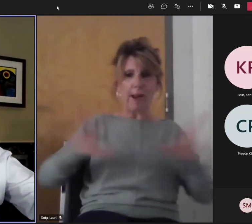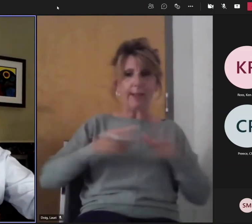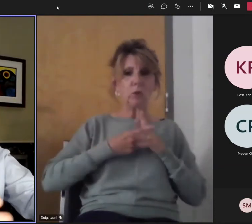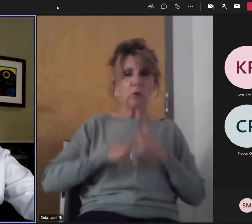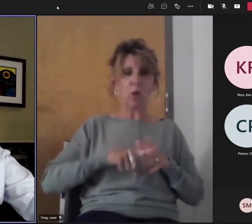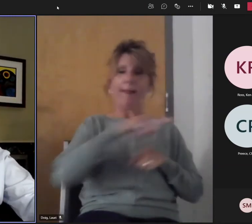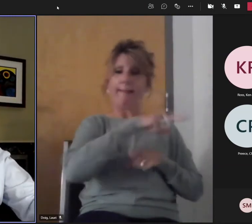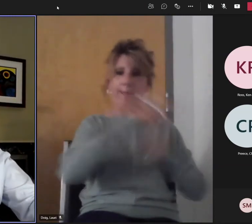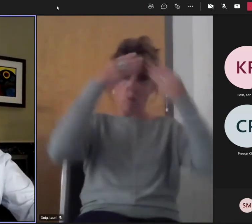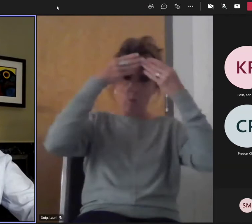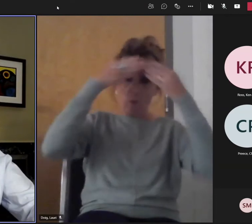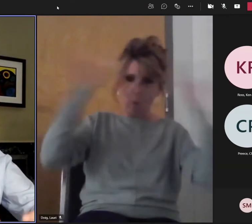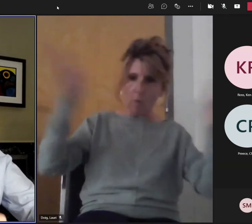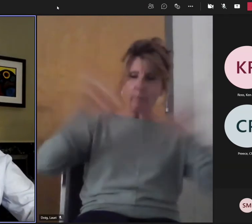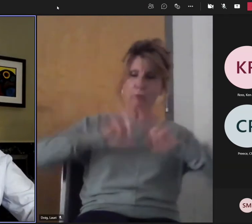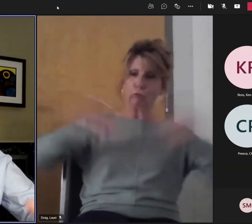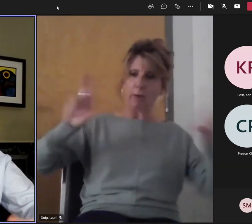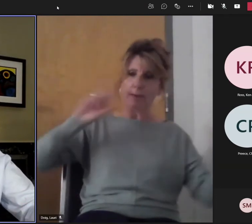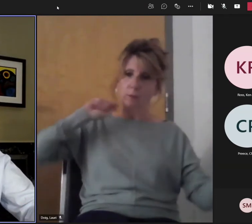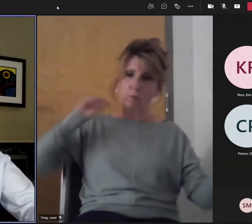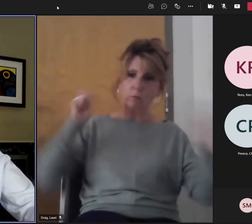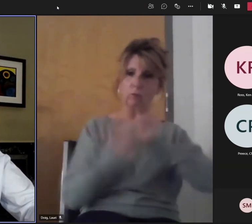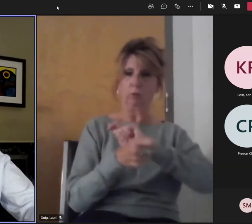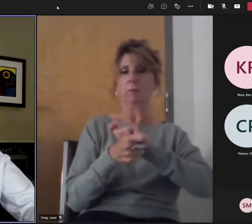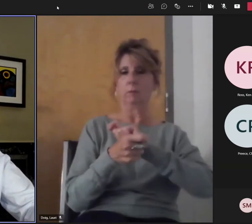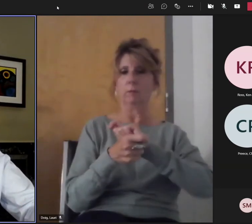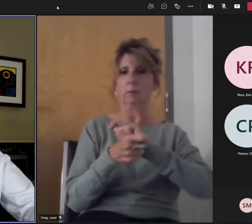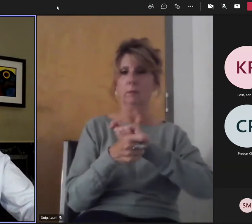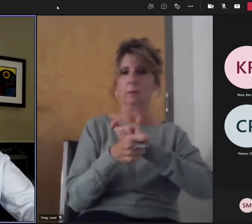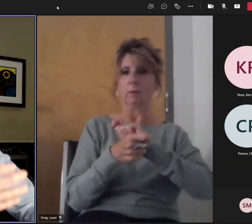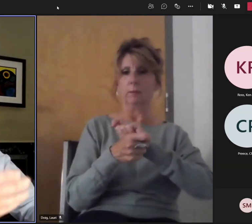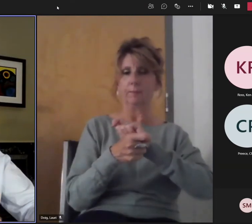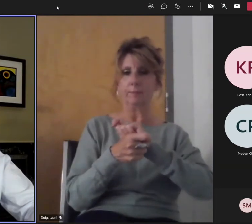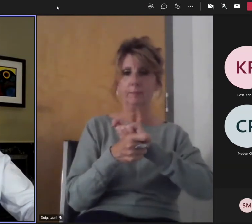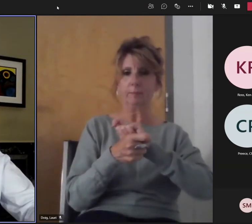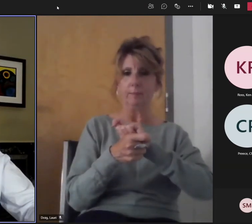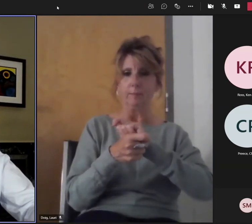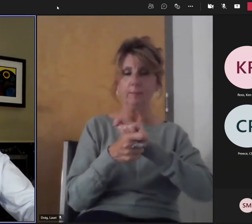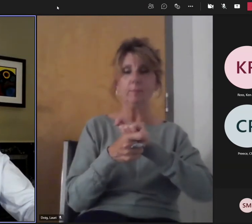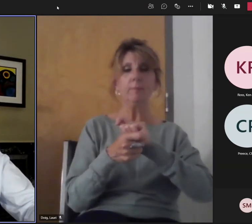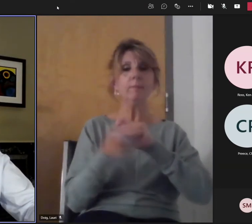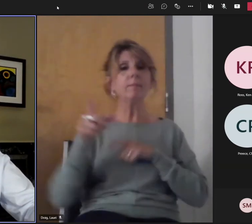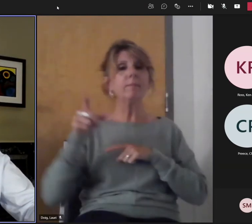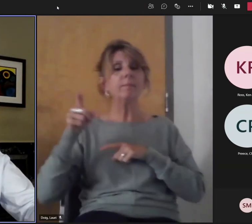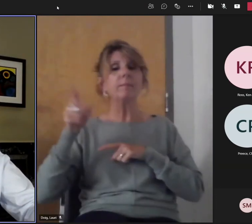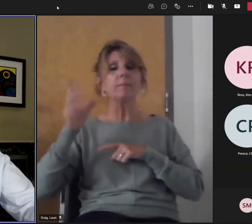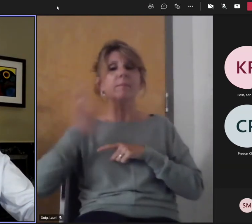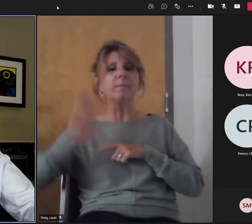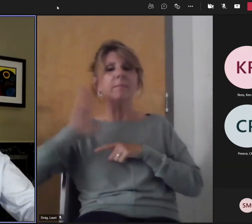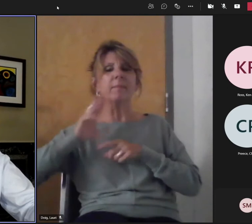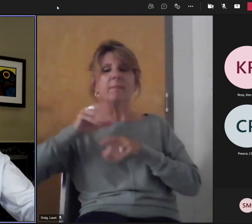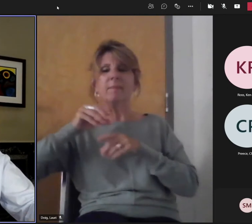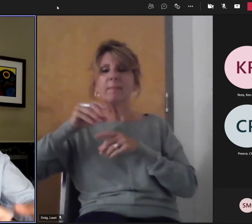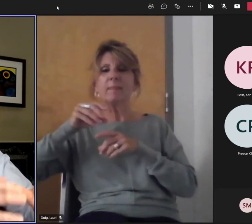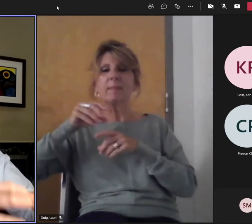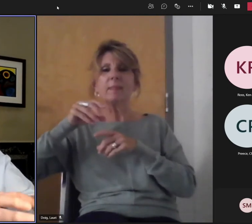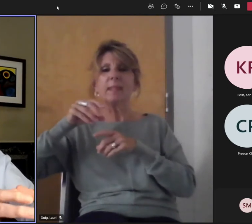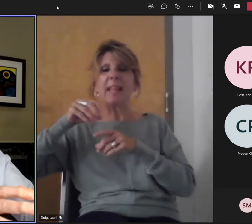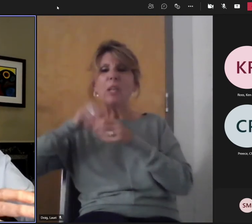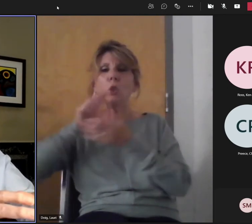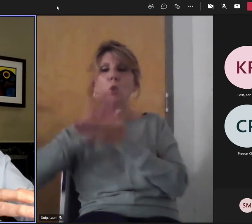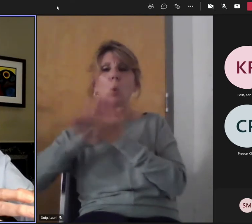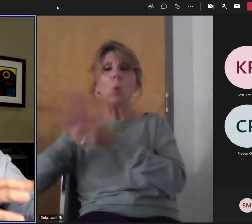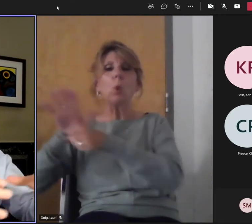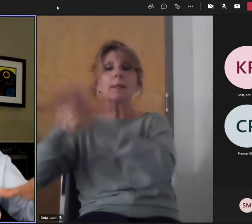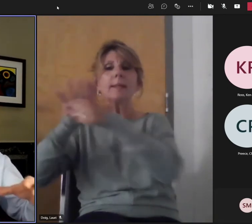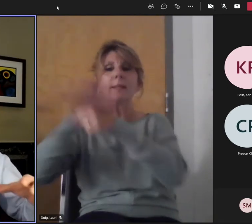expand to the rest. And what you want to have, and we've done this since when we did literacy and numeracy in some school districts. What